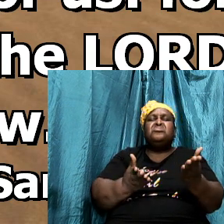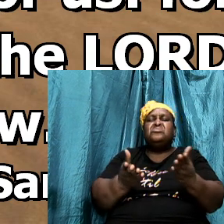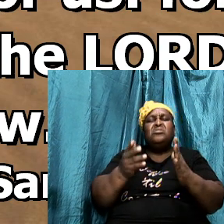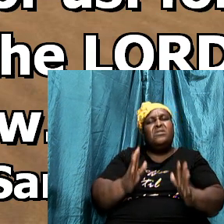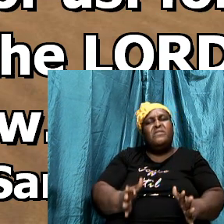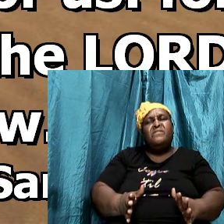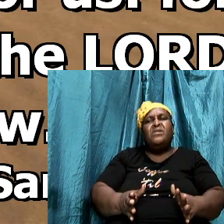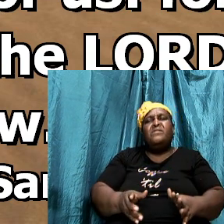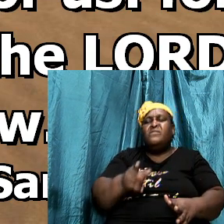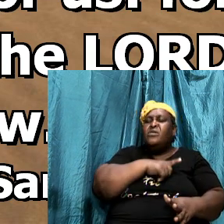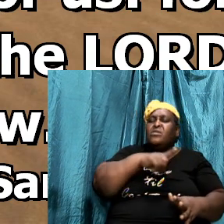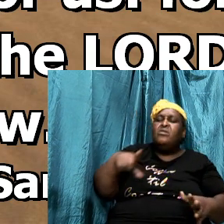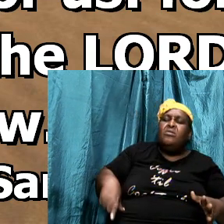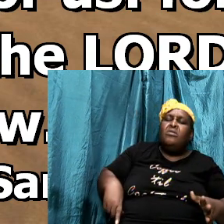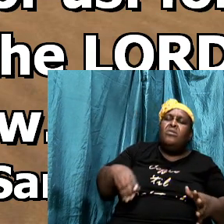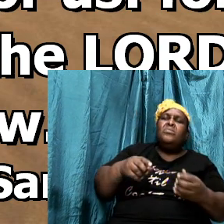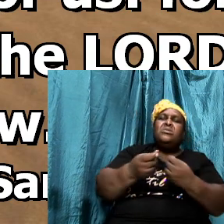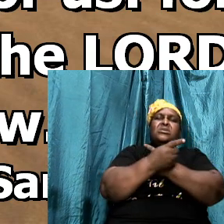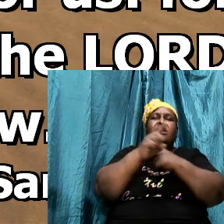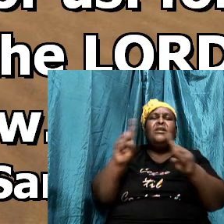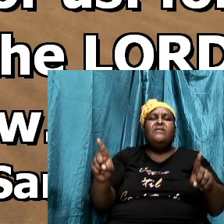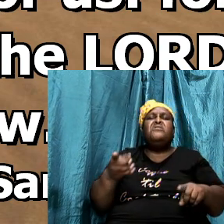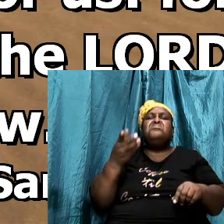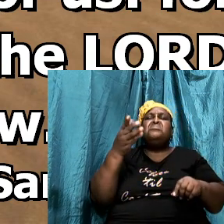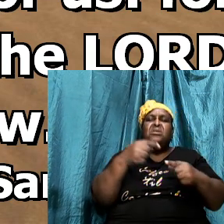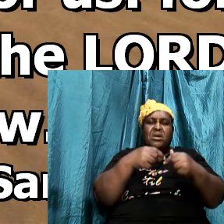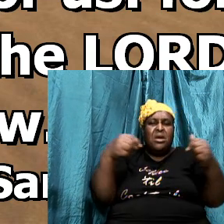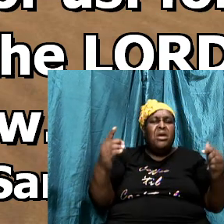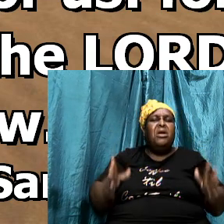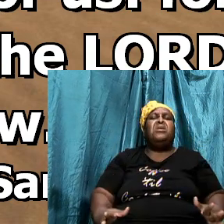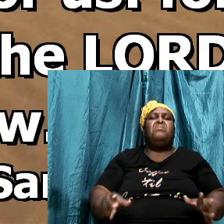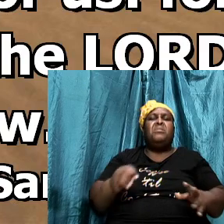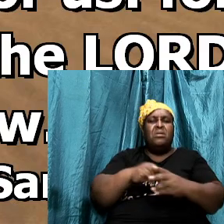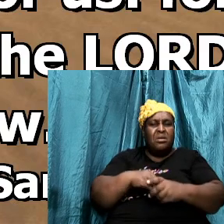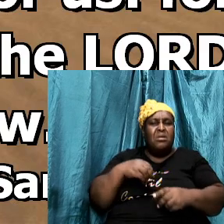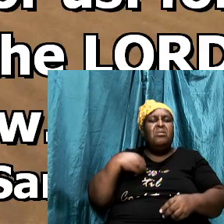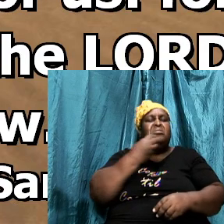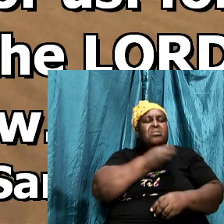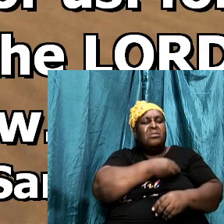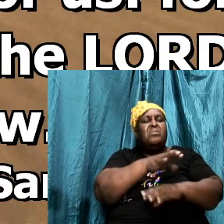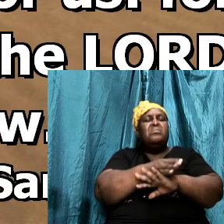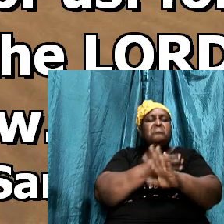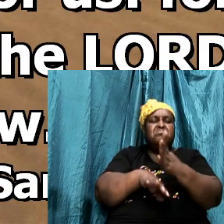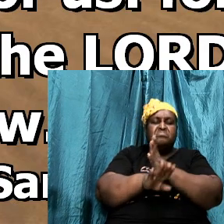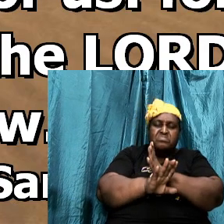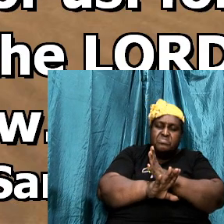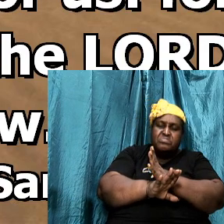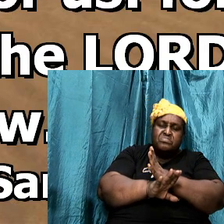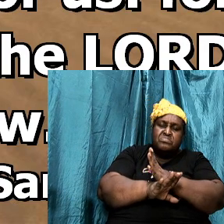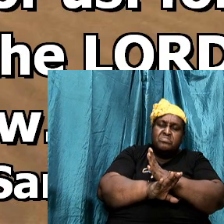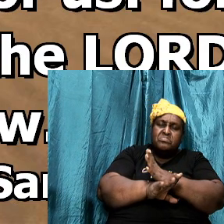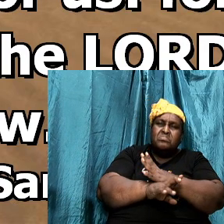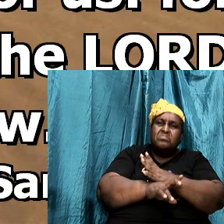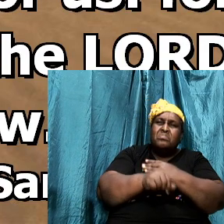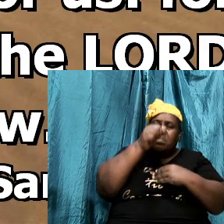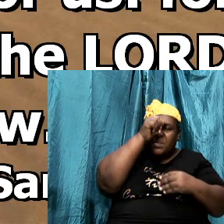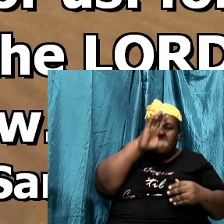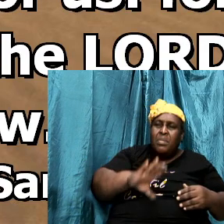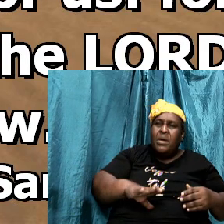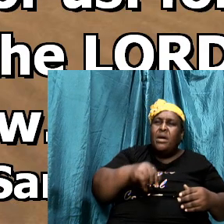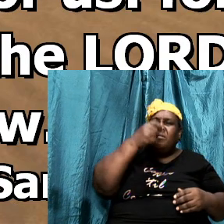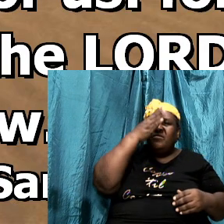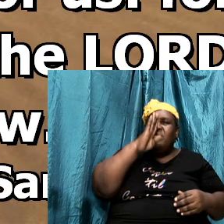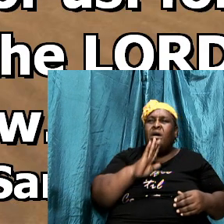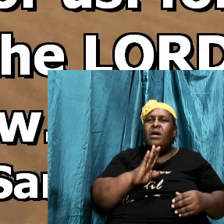our hands. We spoke about the story last week. Jonathan said to the young man,